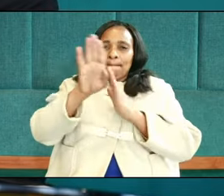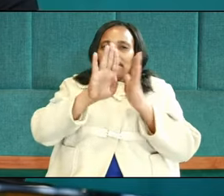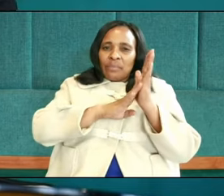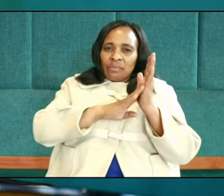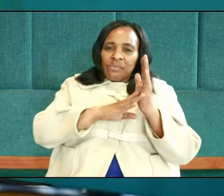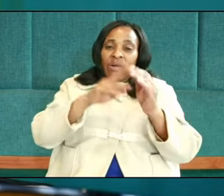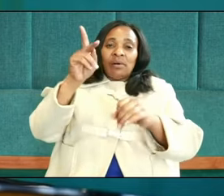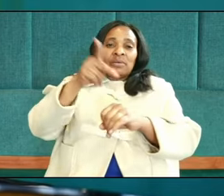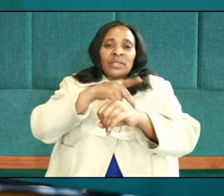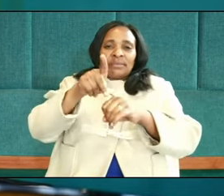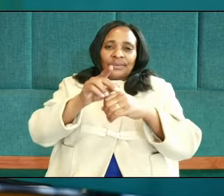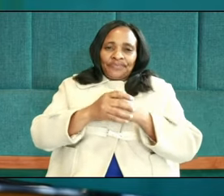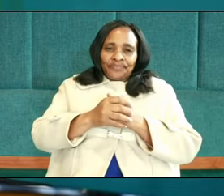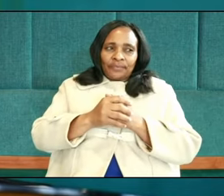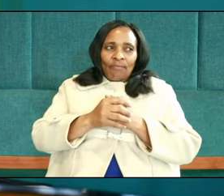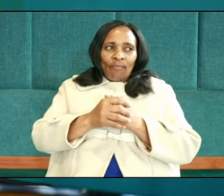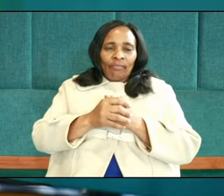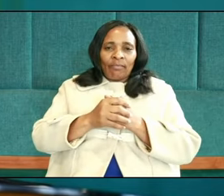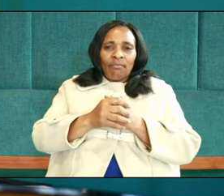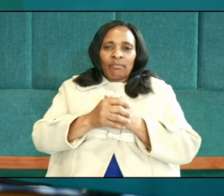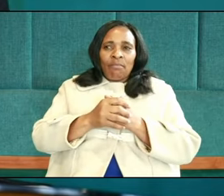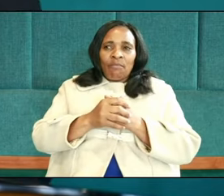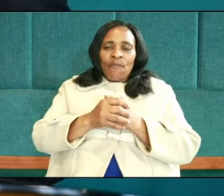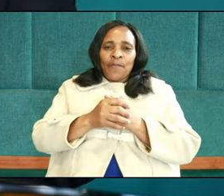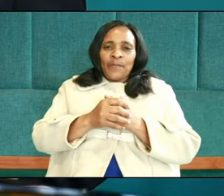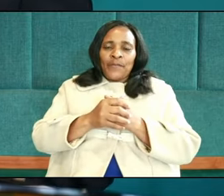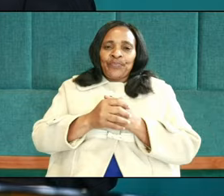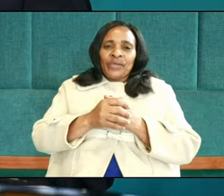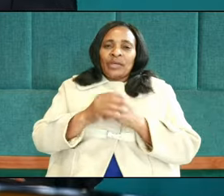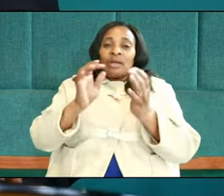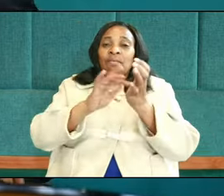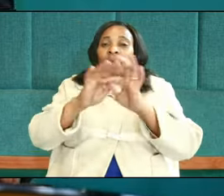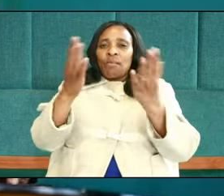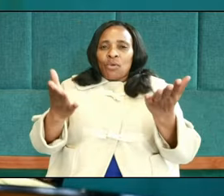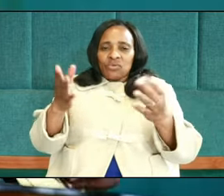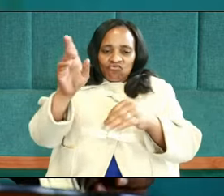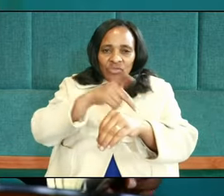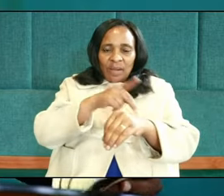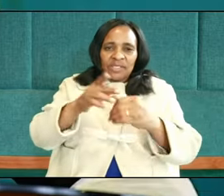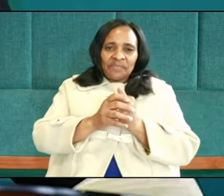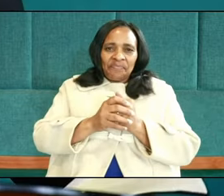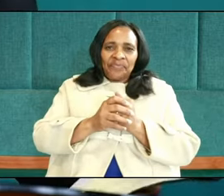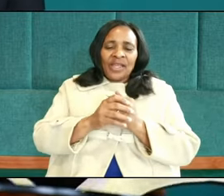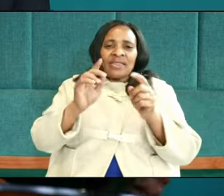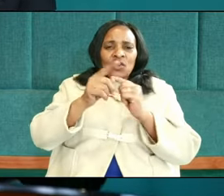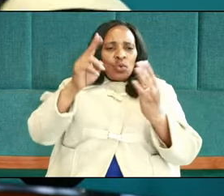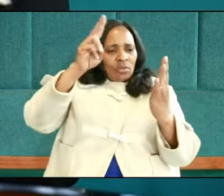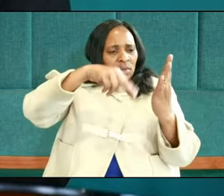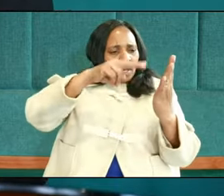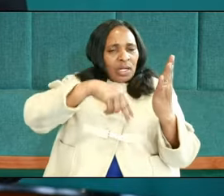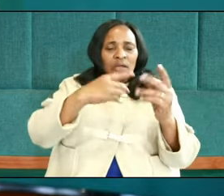of Psalms, the book of Psalms, and we want to look at